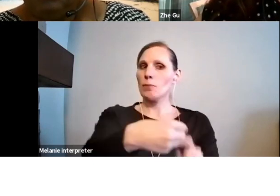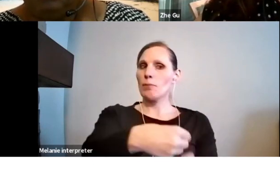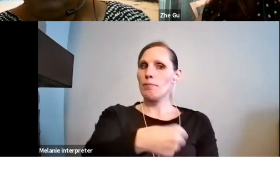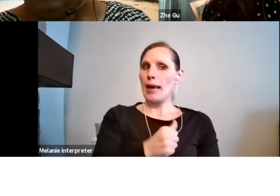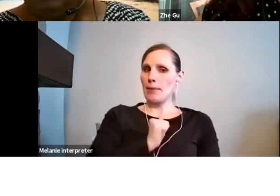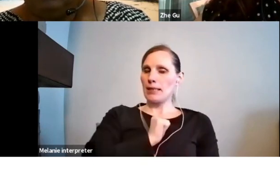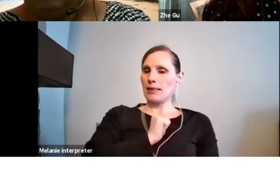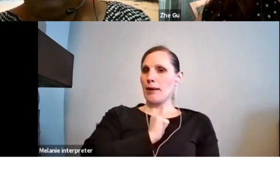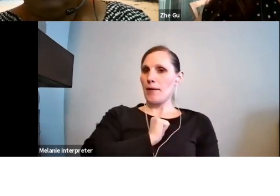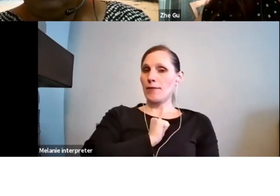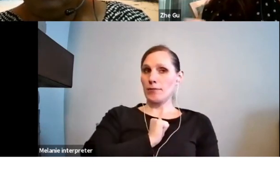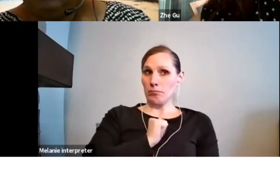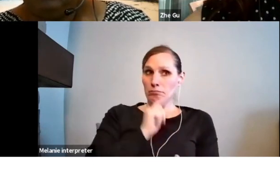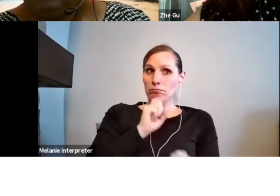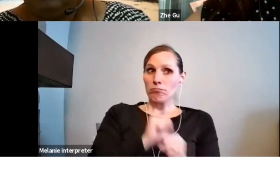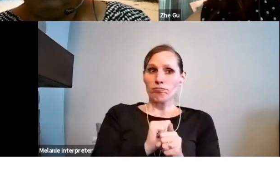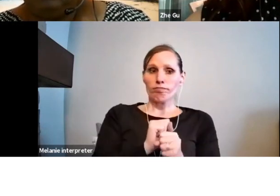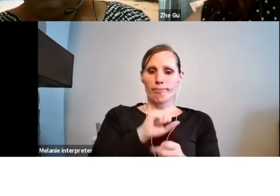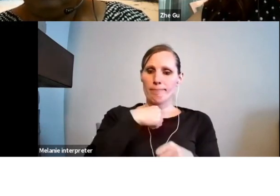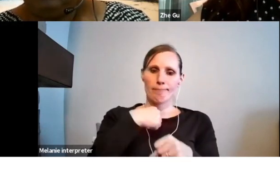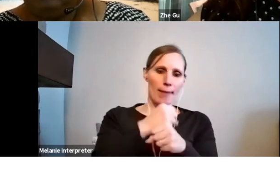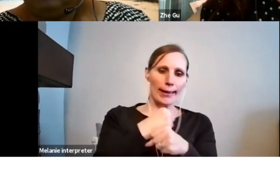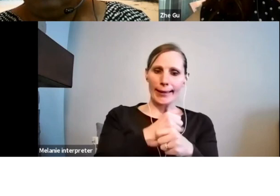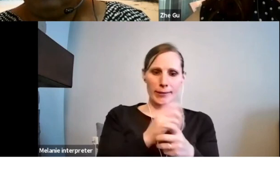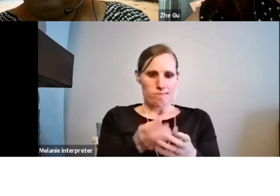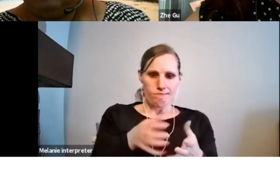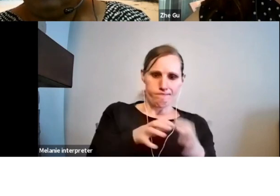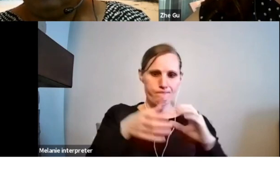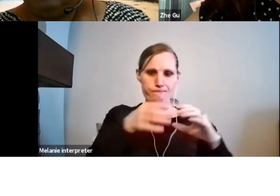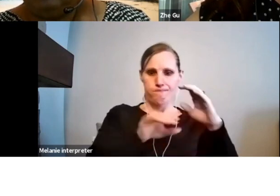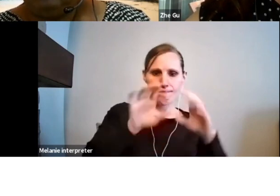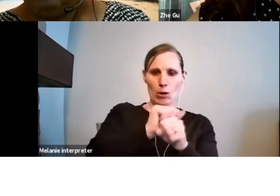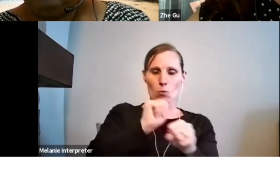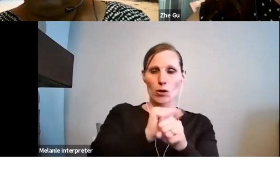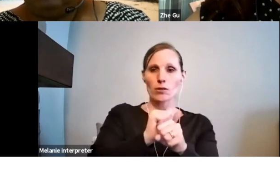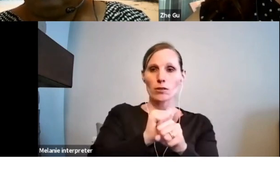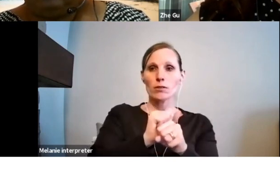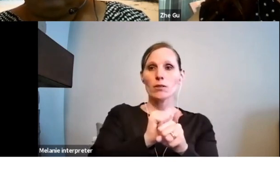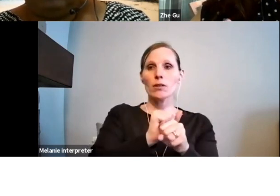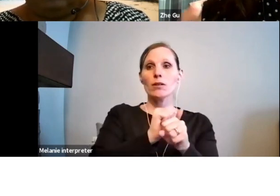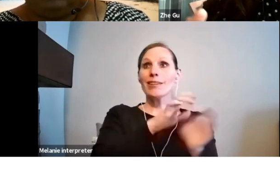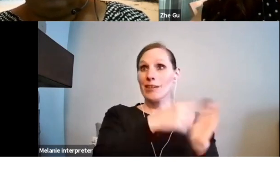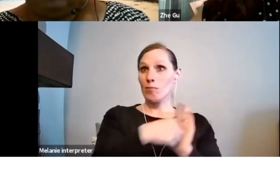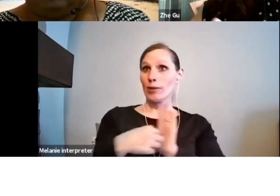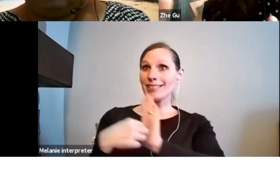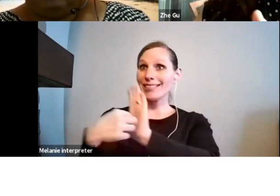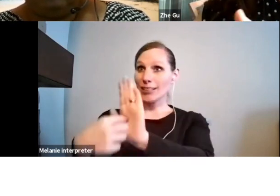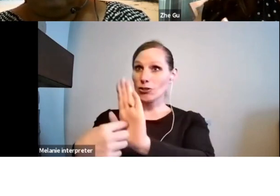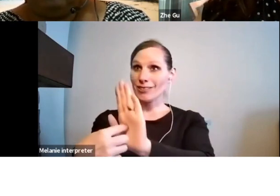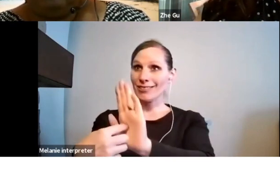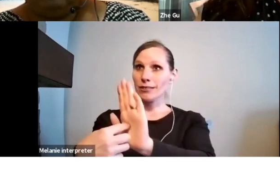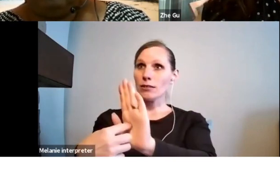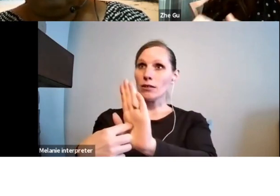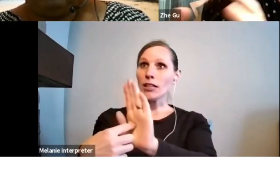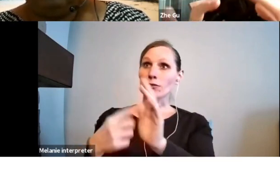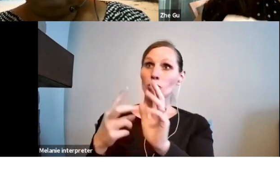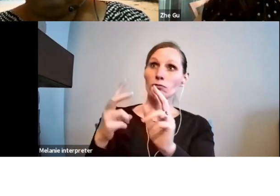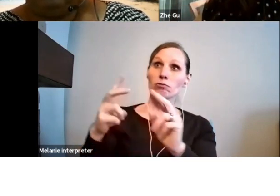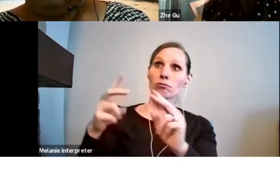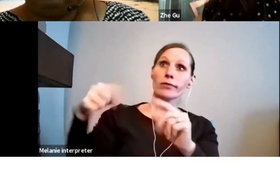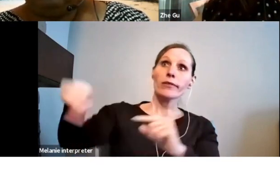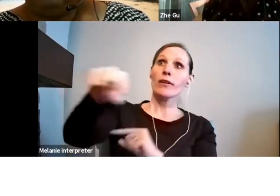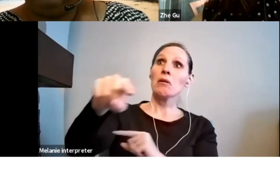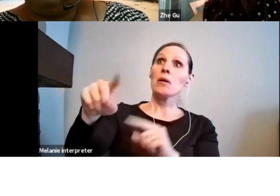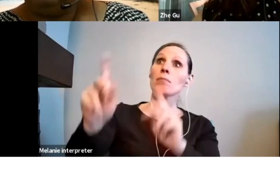all eligible components and, um, presentation is not required, um, because that's a phase that's, um, not